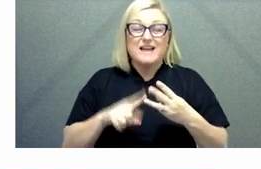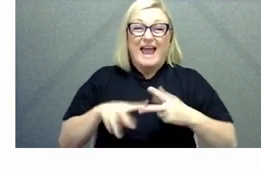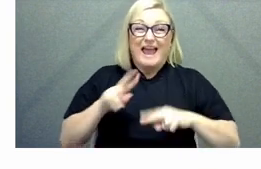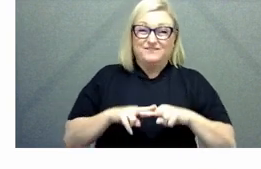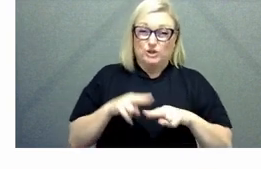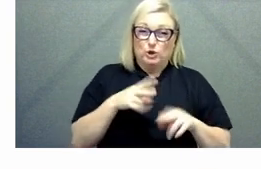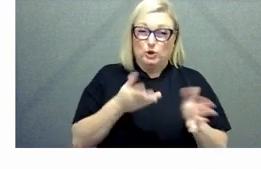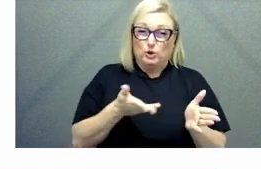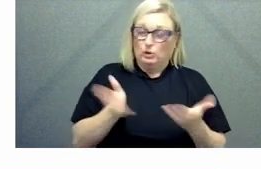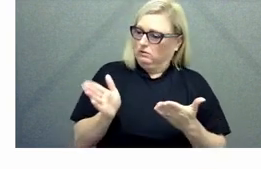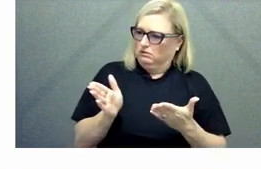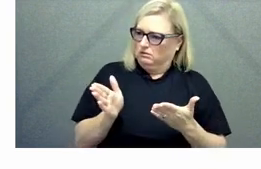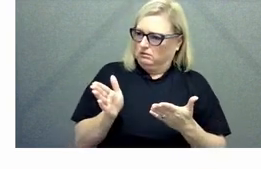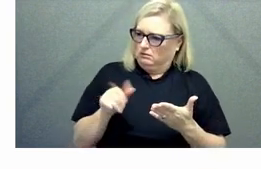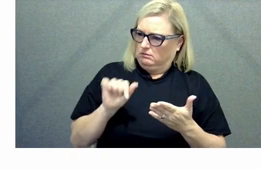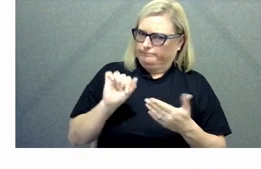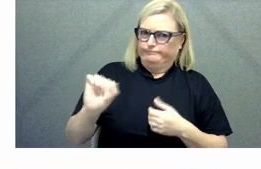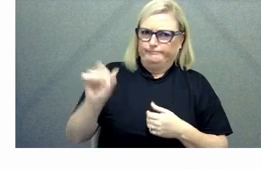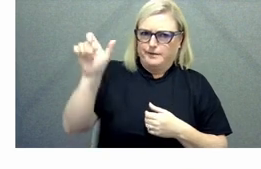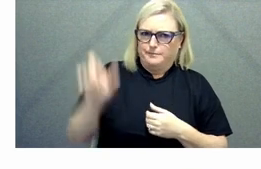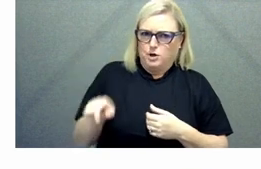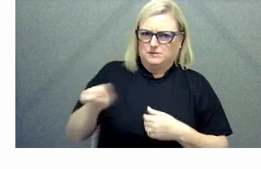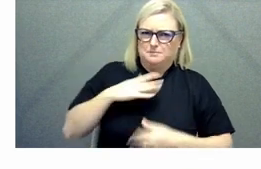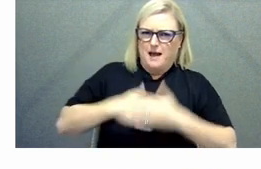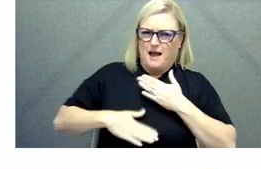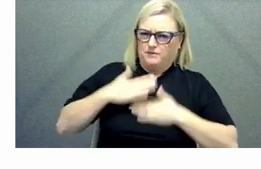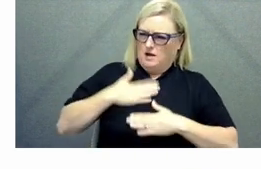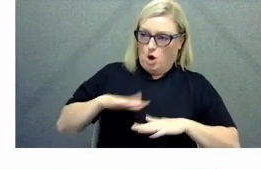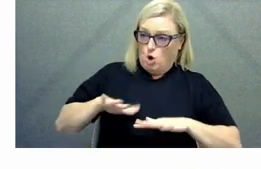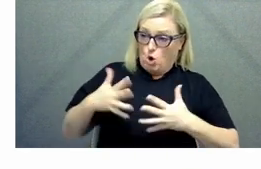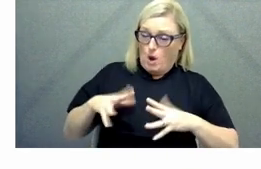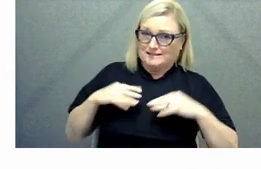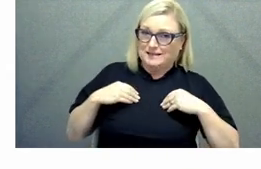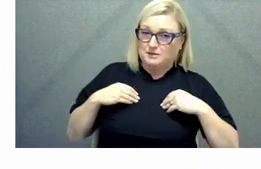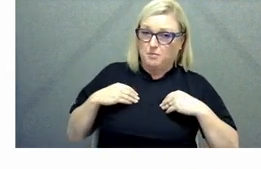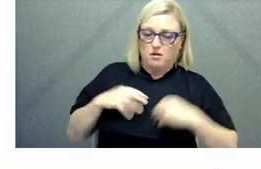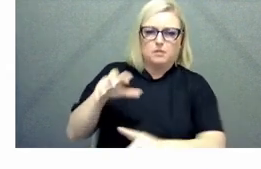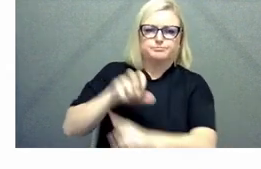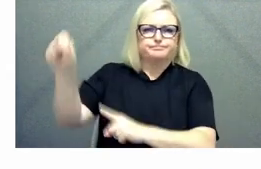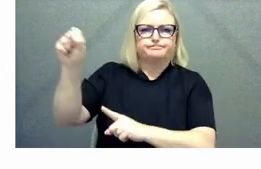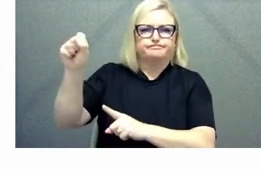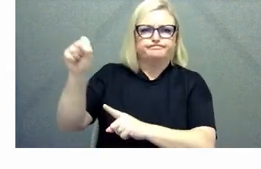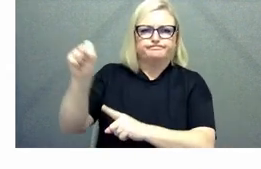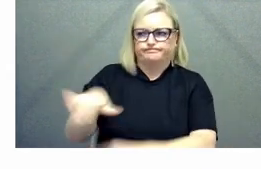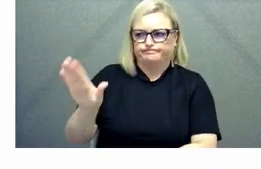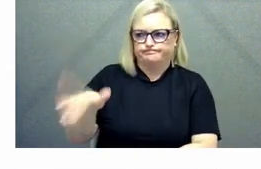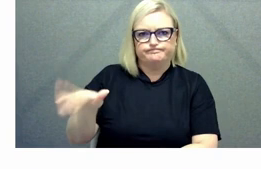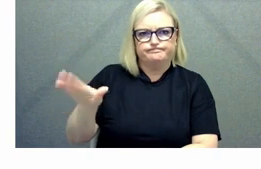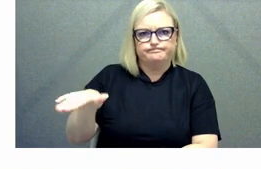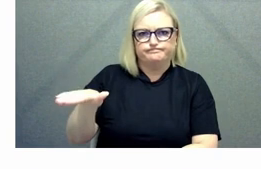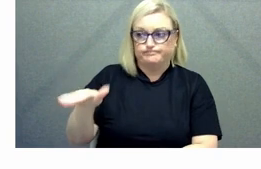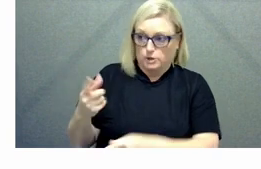as managers leaders and it doesn't uh it's important but as it is for every single member of the aps